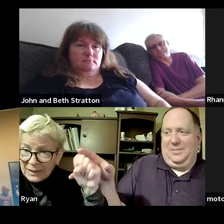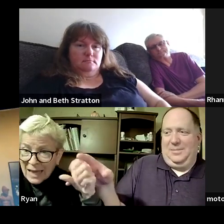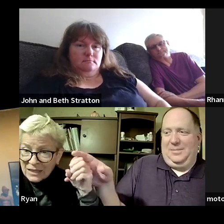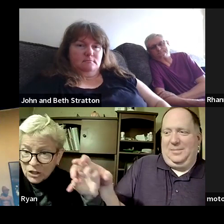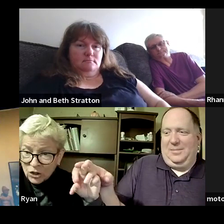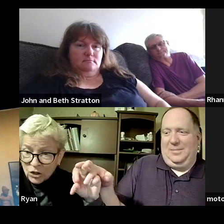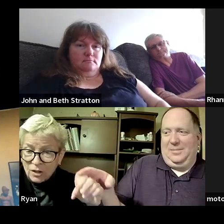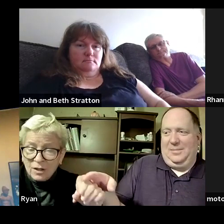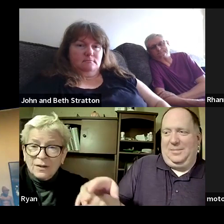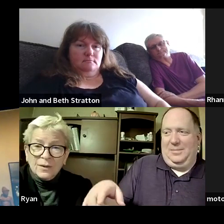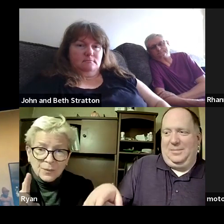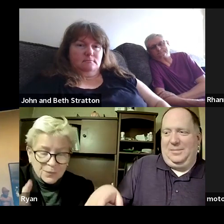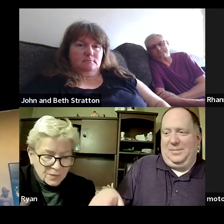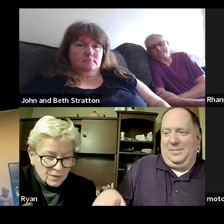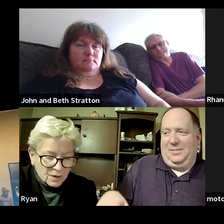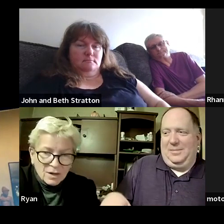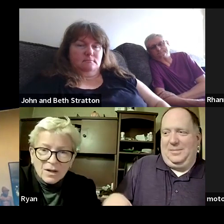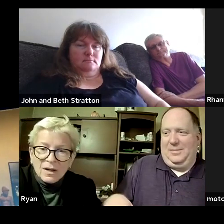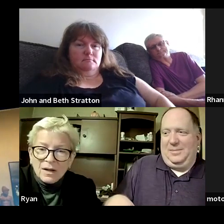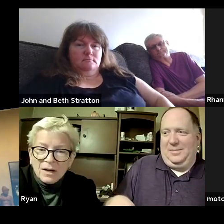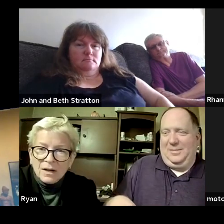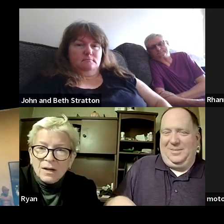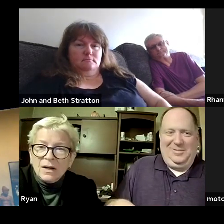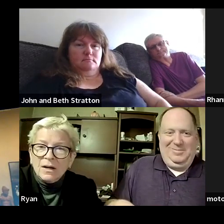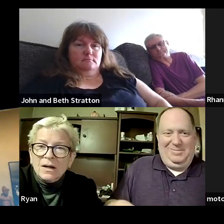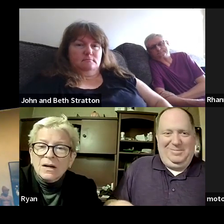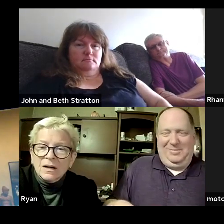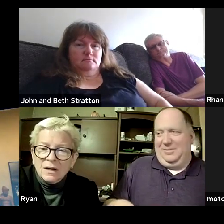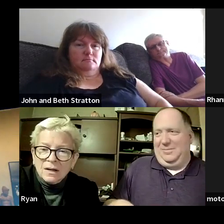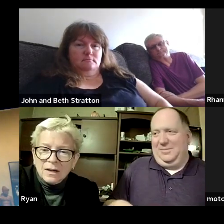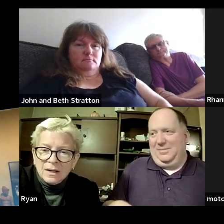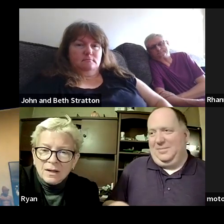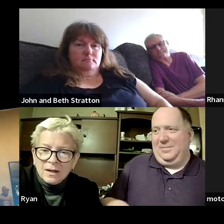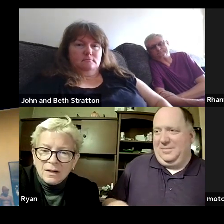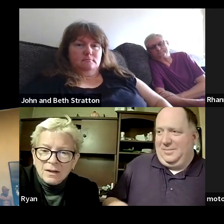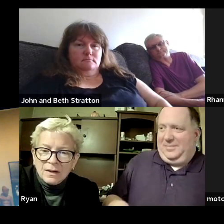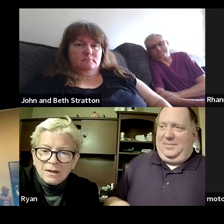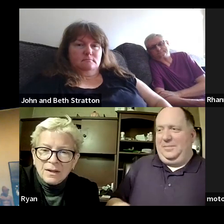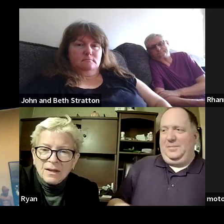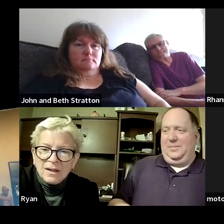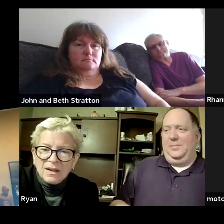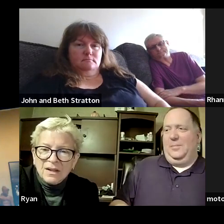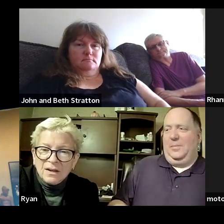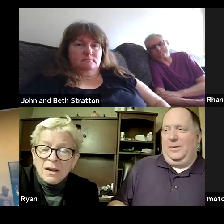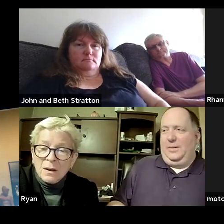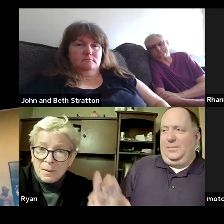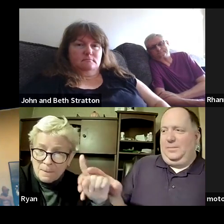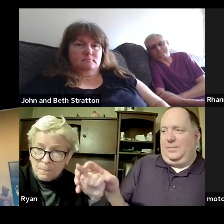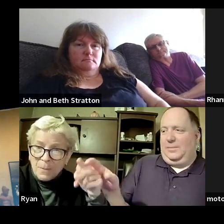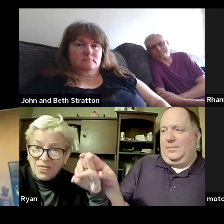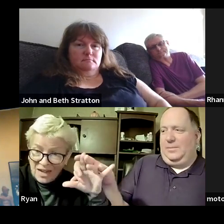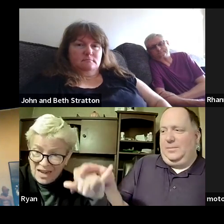no i need bethany to answer that he heard that bethany heard you say yes and john that you heard yes